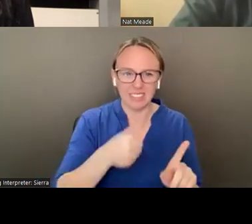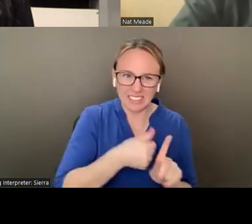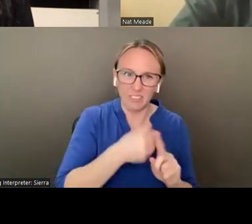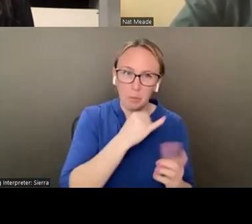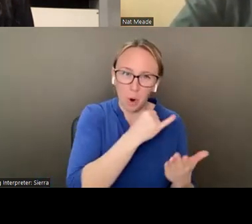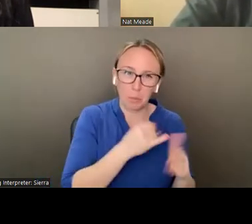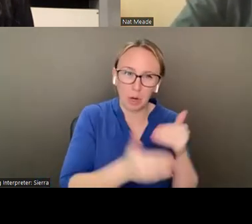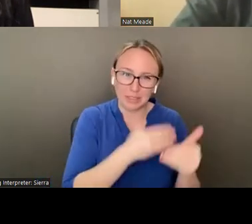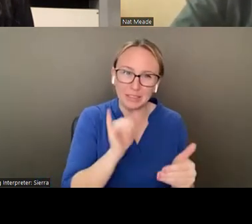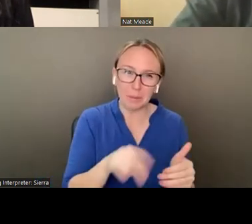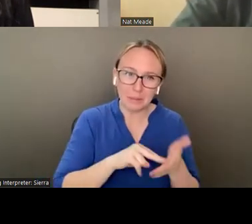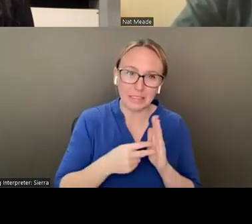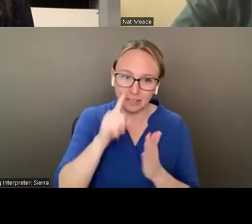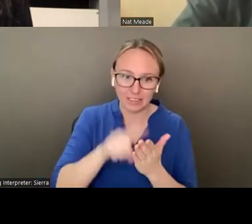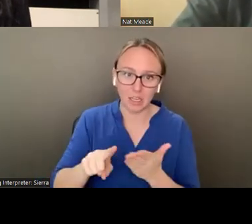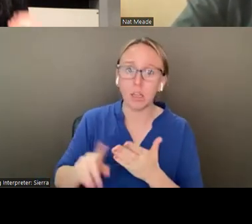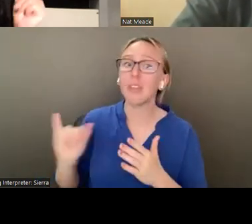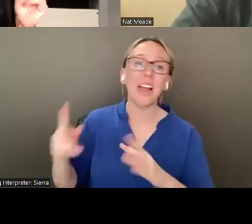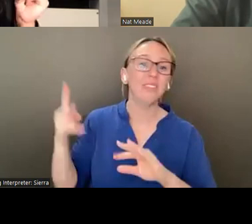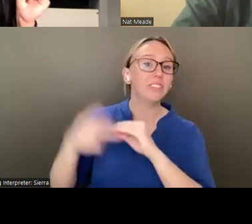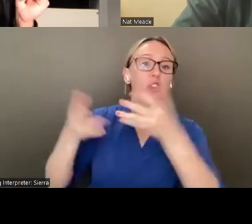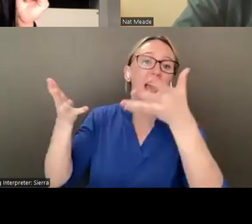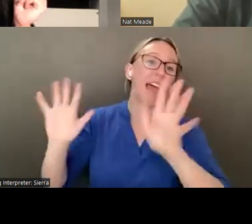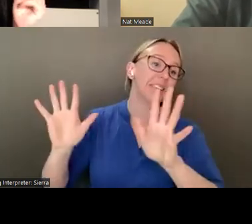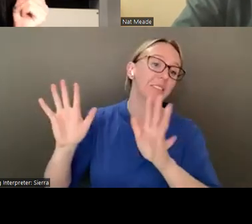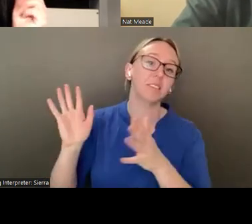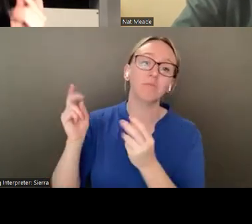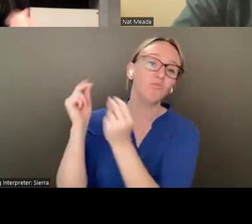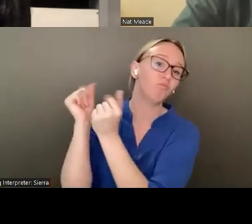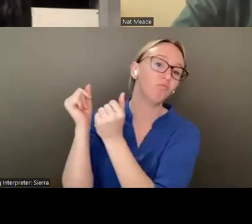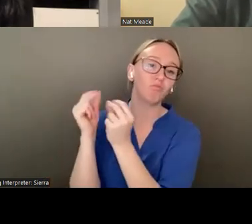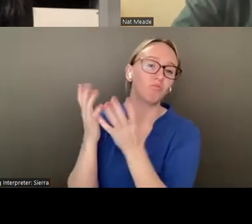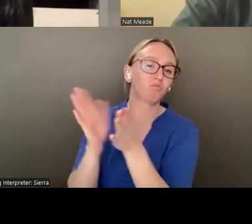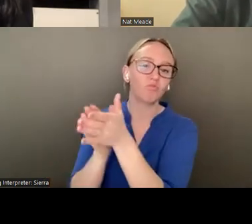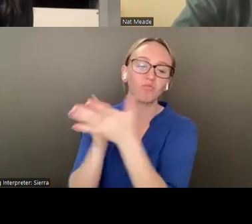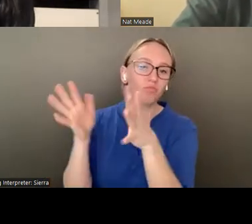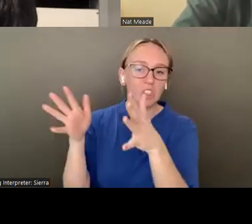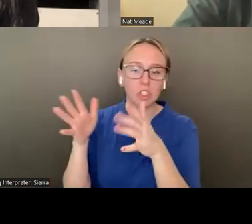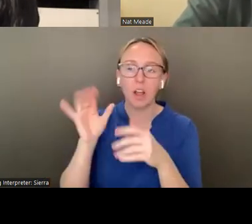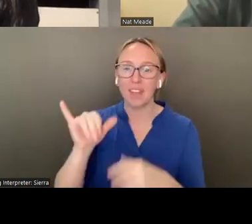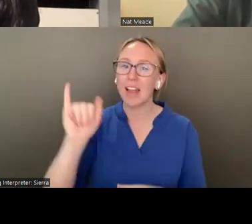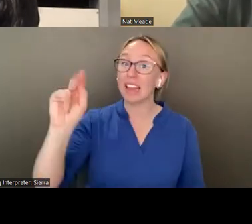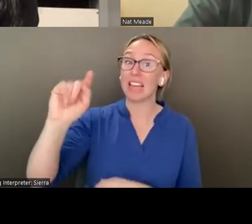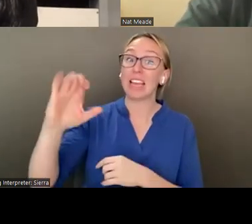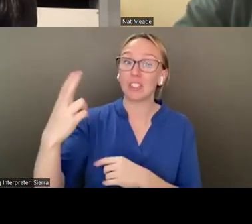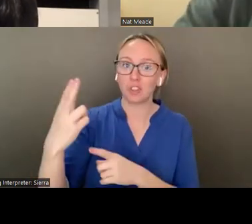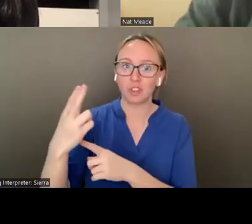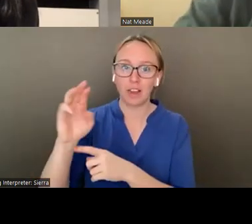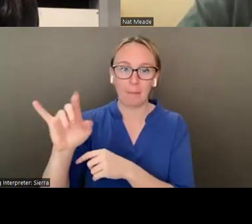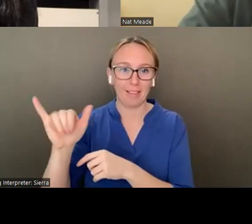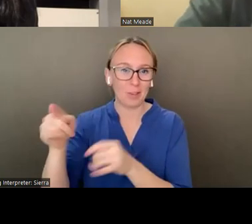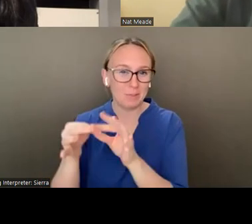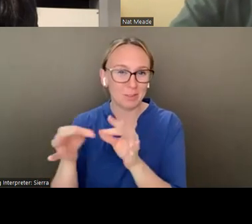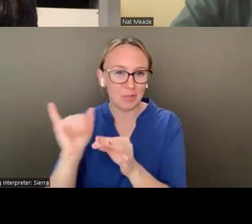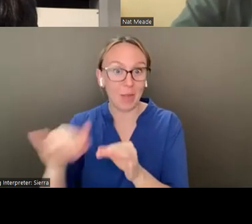We can just wrap with that because that is like, the itch was good, Emily. Thank you for scratching that, but